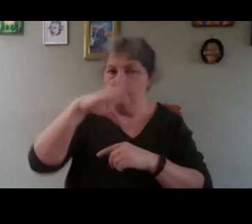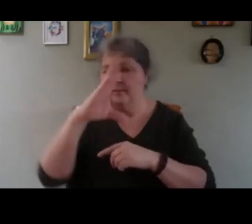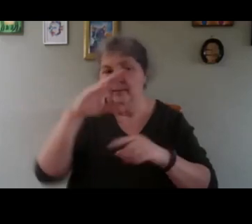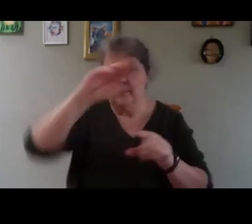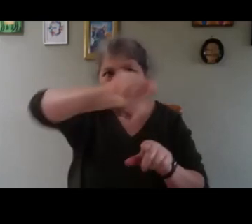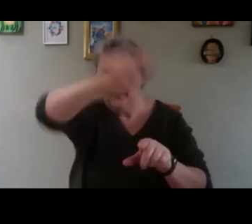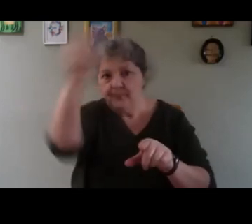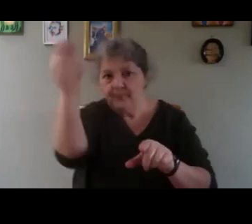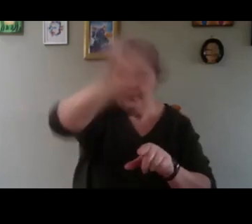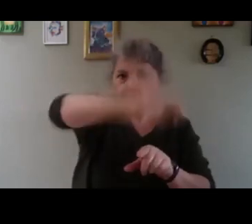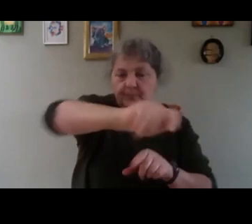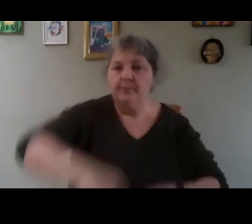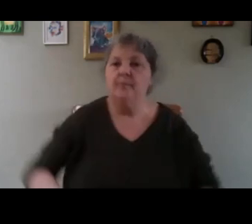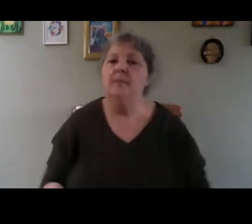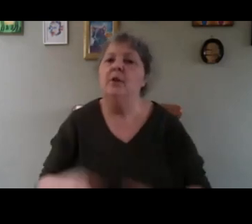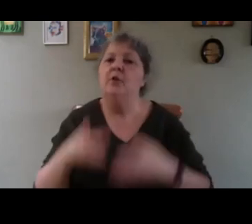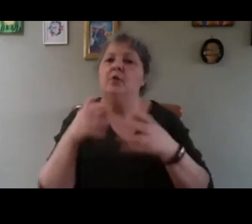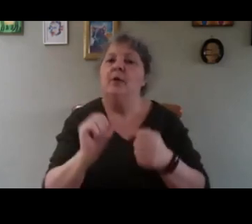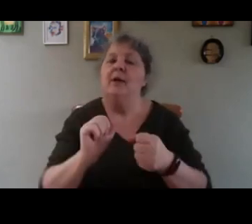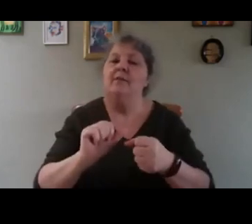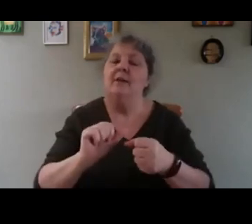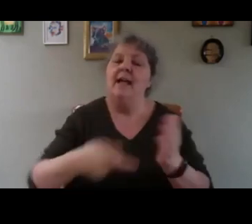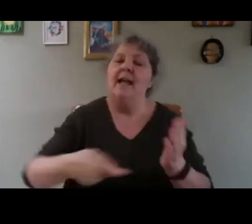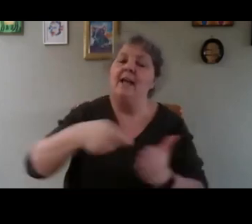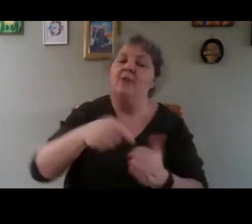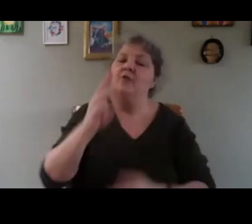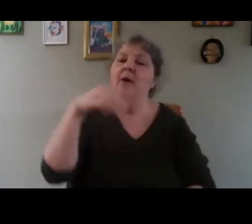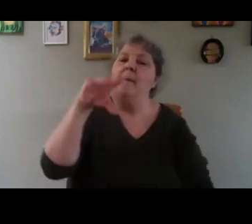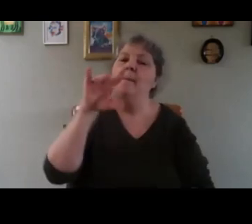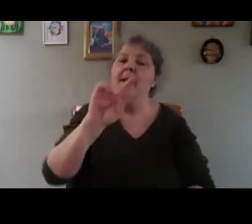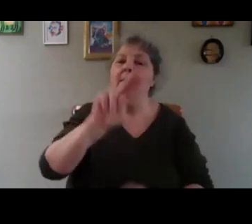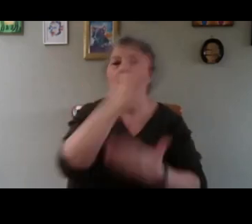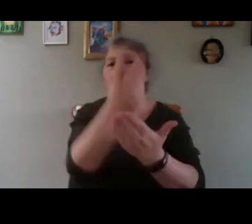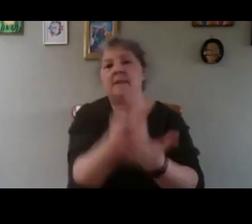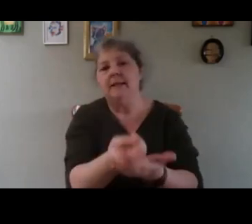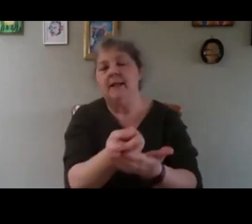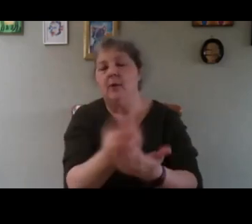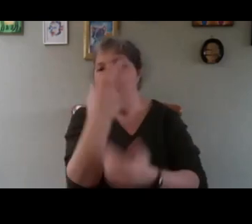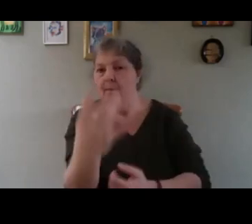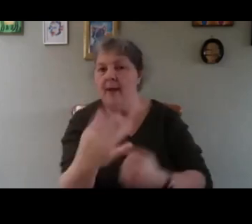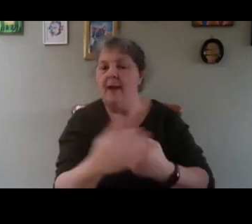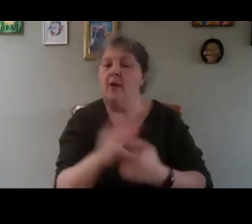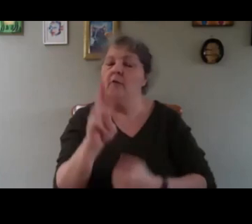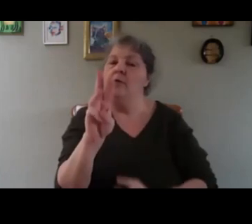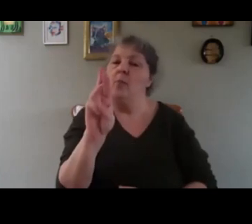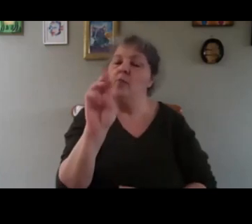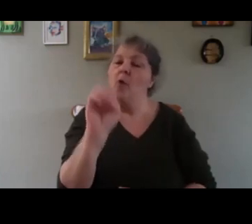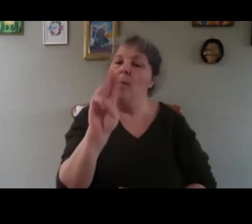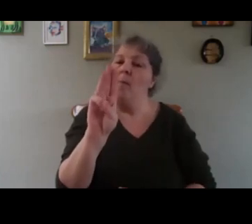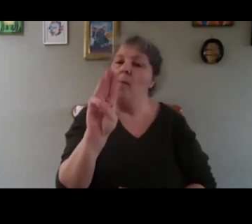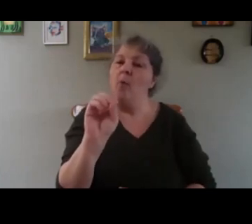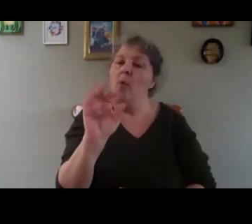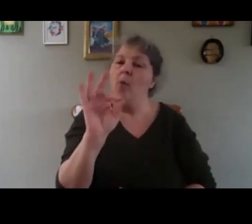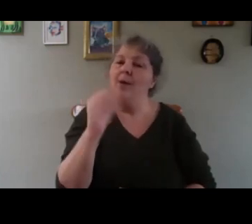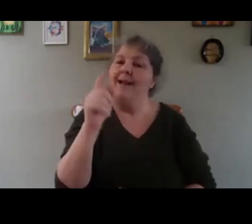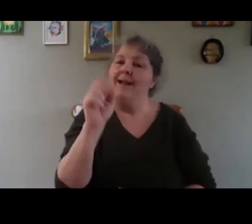have an extra plank upside down at the back of the propagator. And it's just to